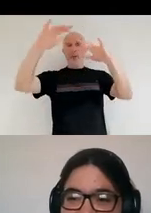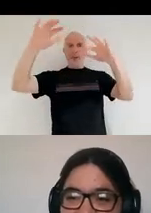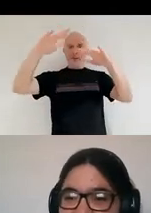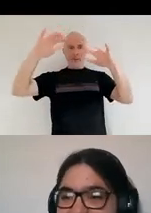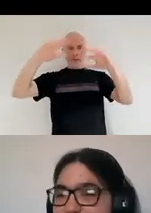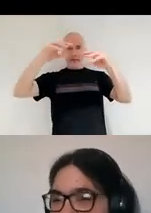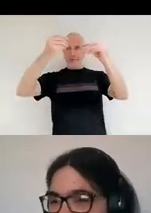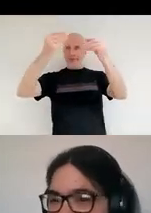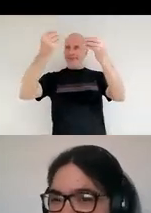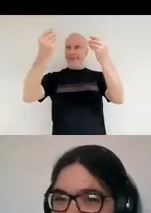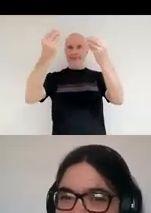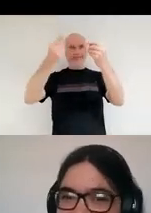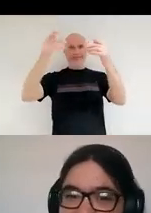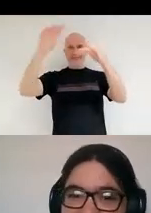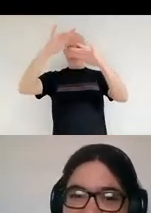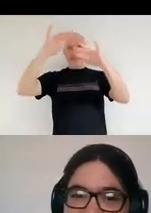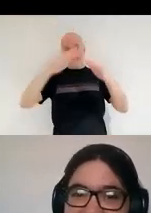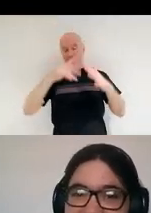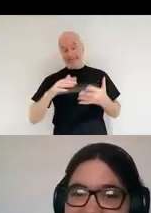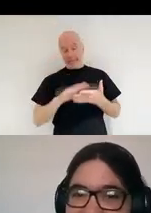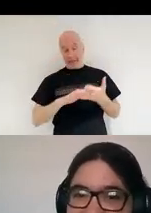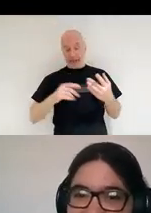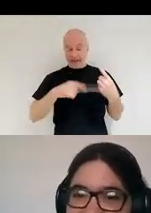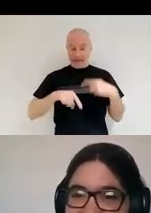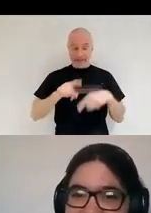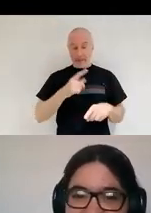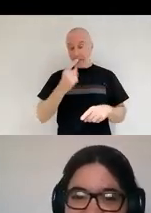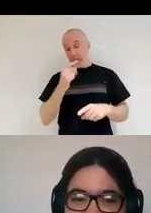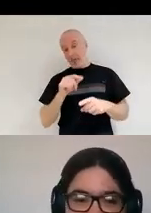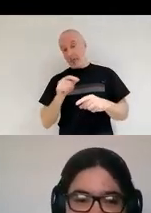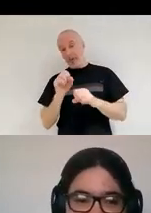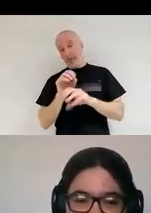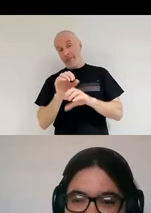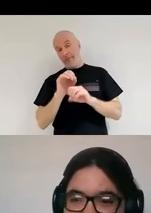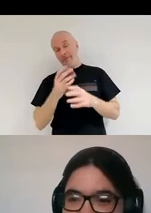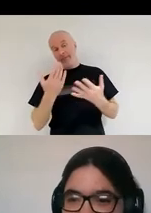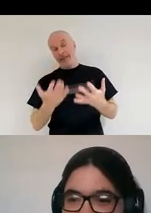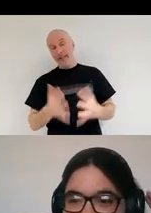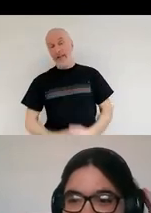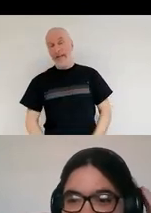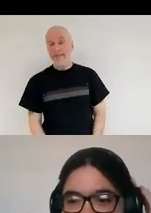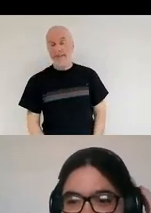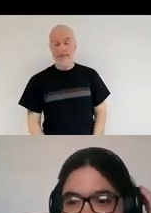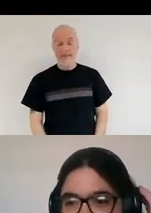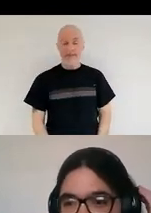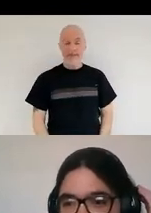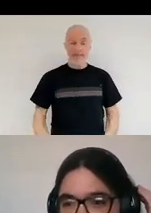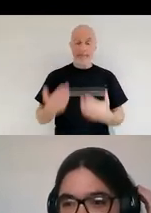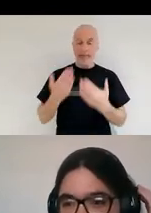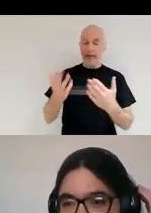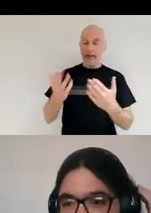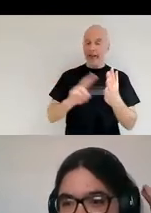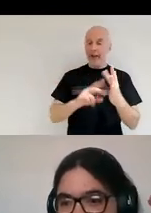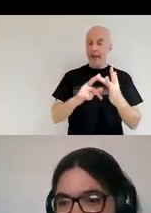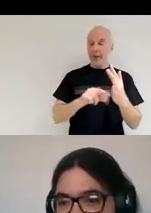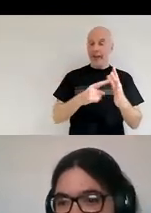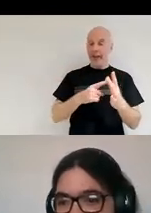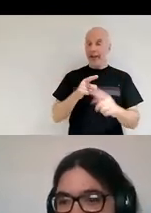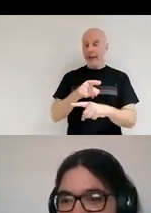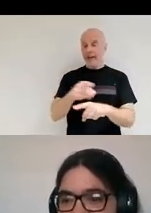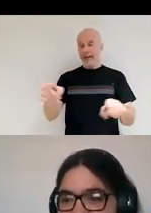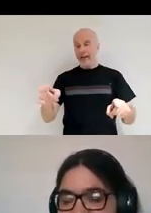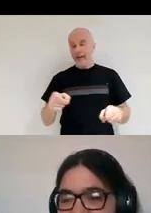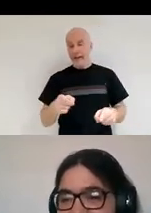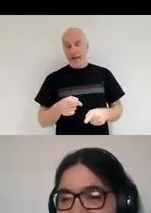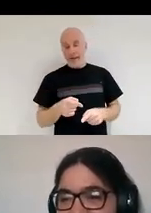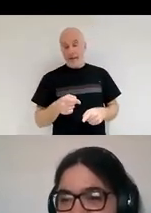it possible for us all to be here today. Thank you. Fabulous. And again, if you were at Kiel tonight, I'm sure there'll be